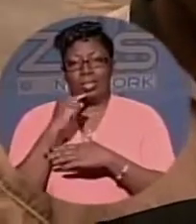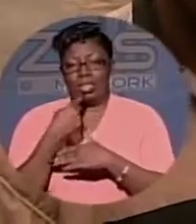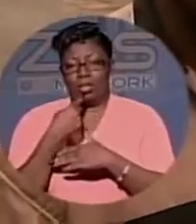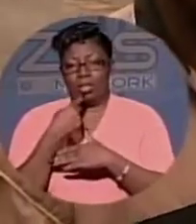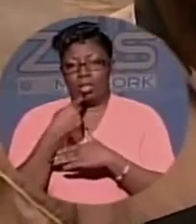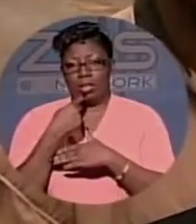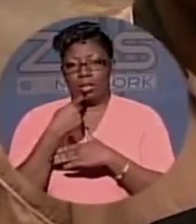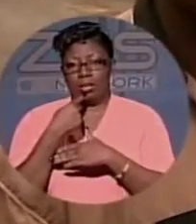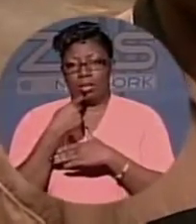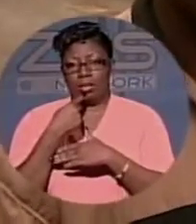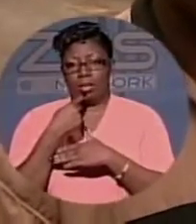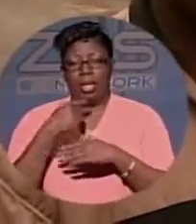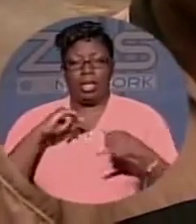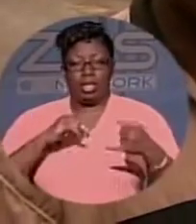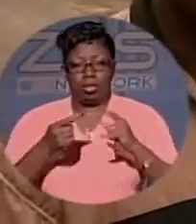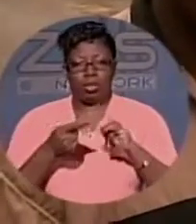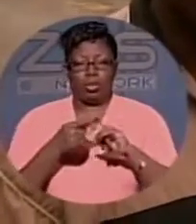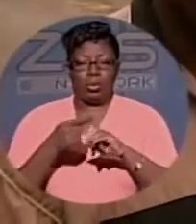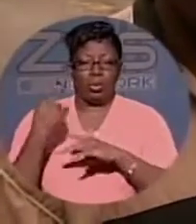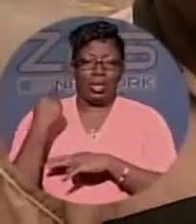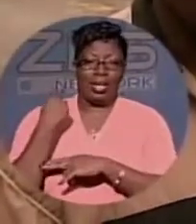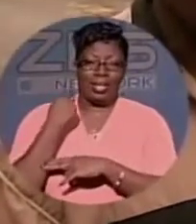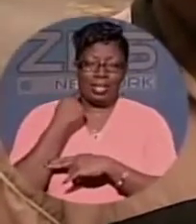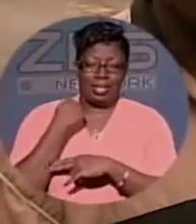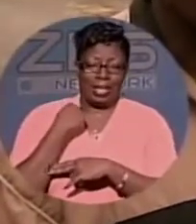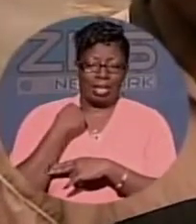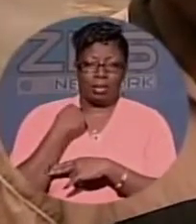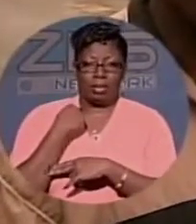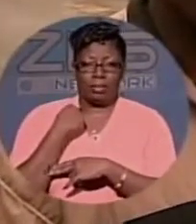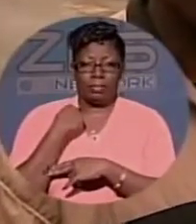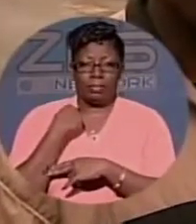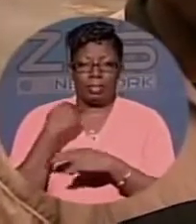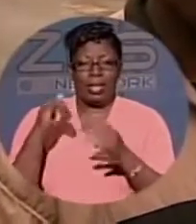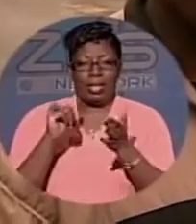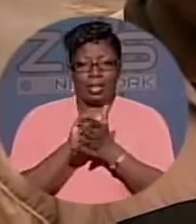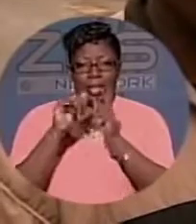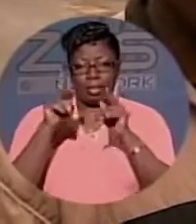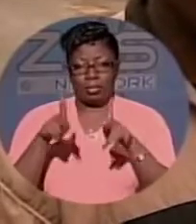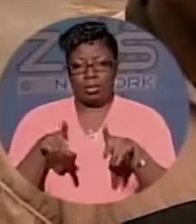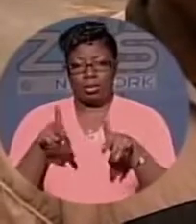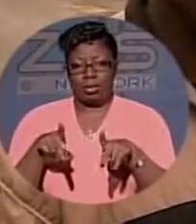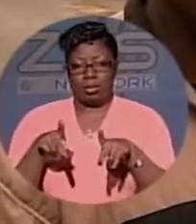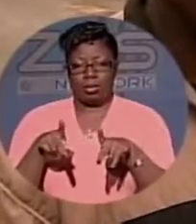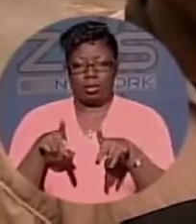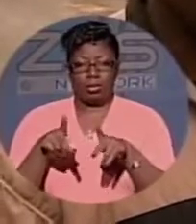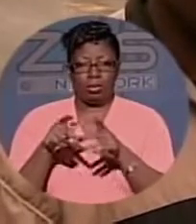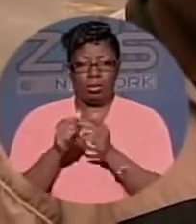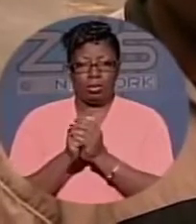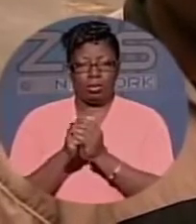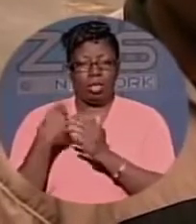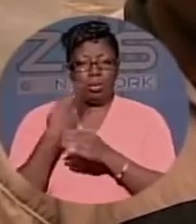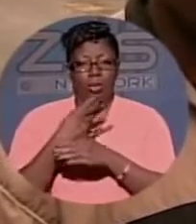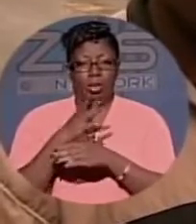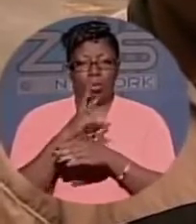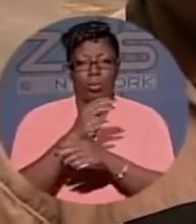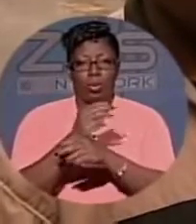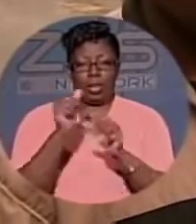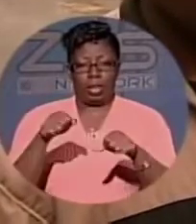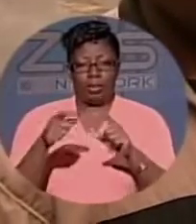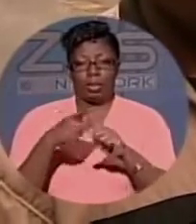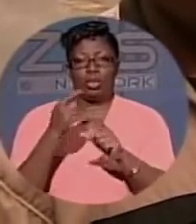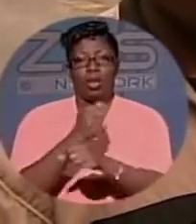neck. That person, we were able to arrest